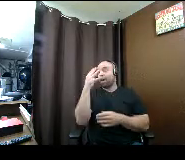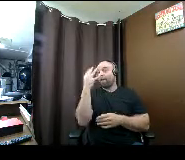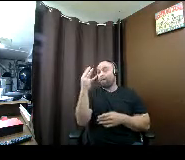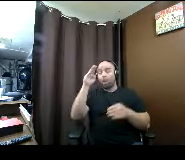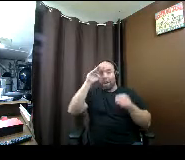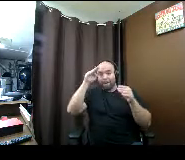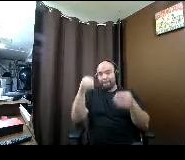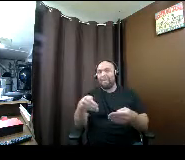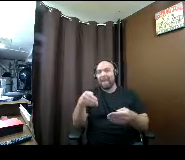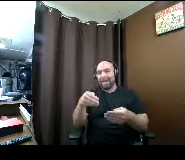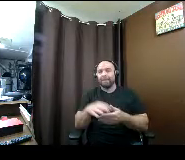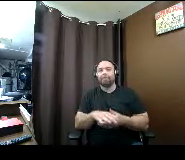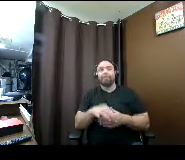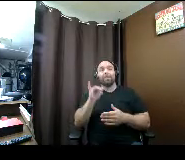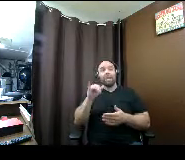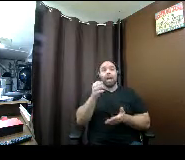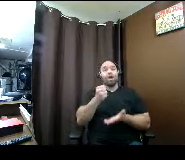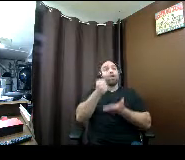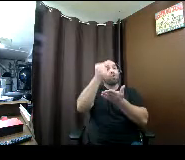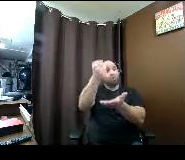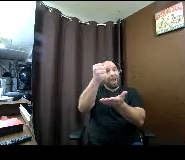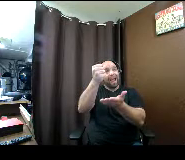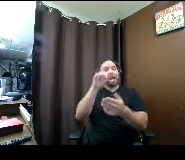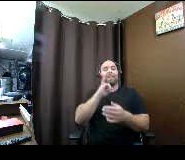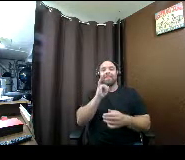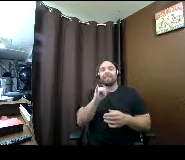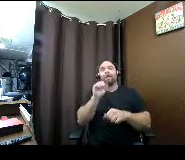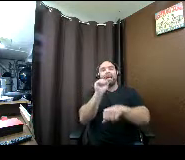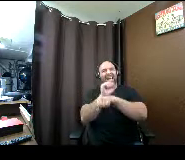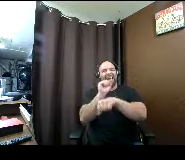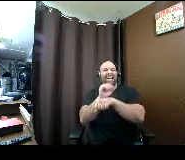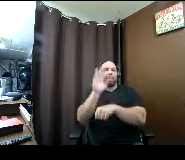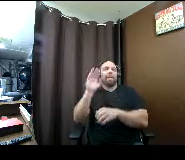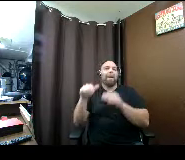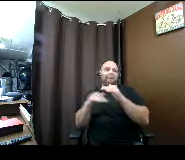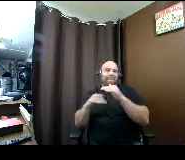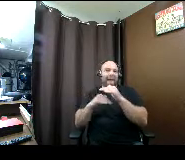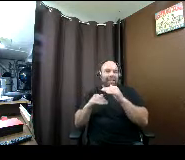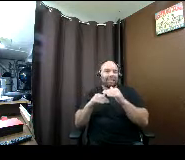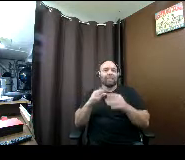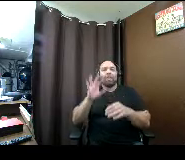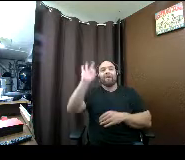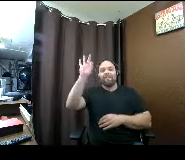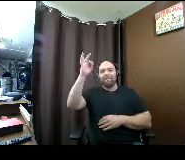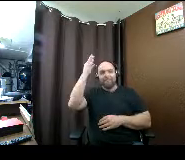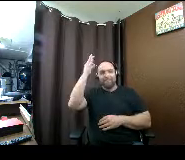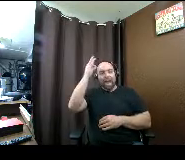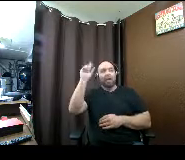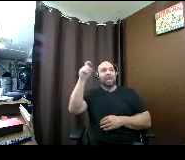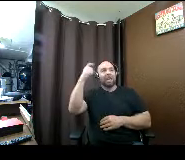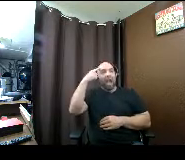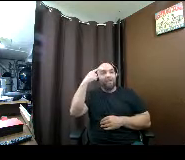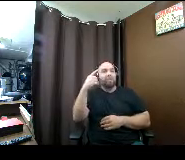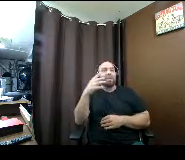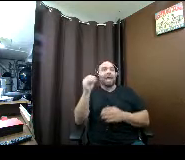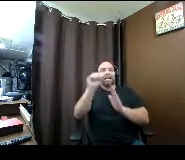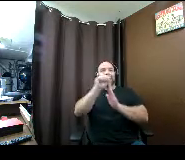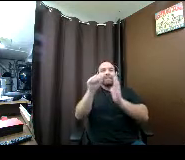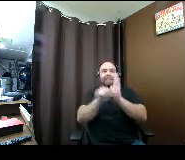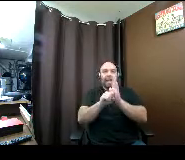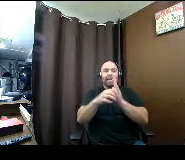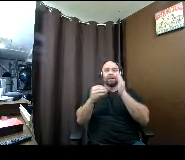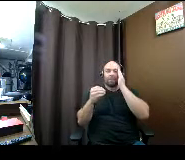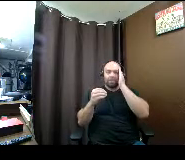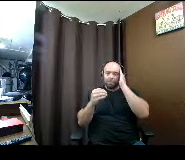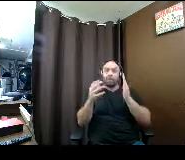grants they're income based and they come from the state and the federal government scholarships those you